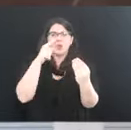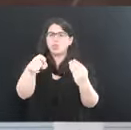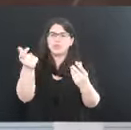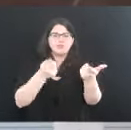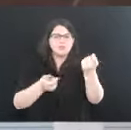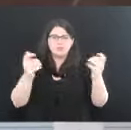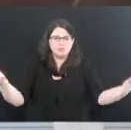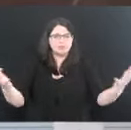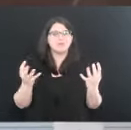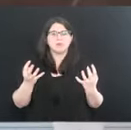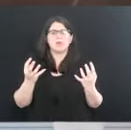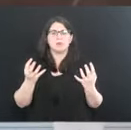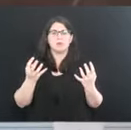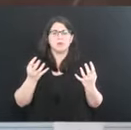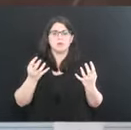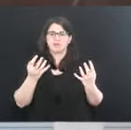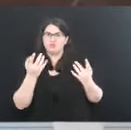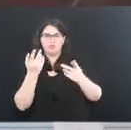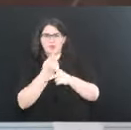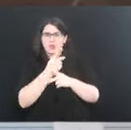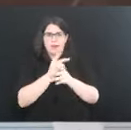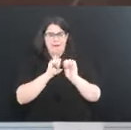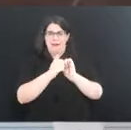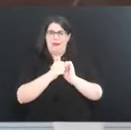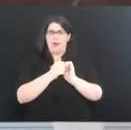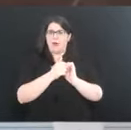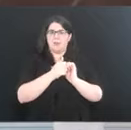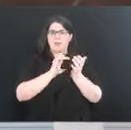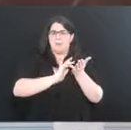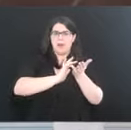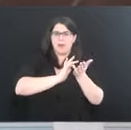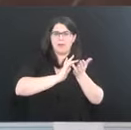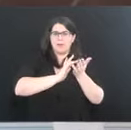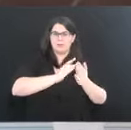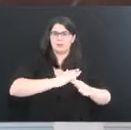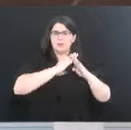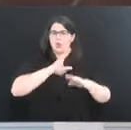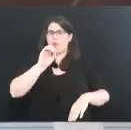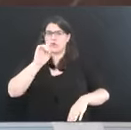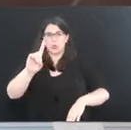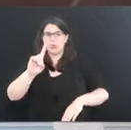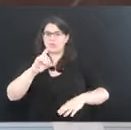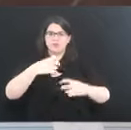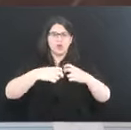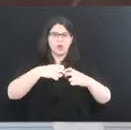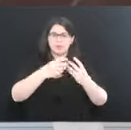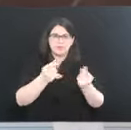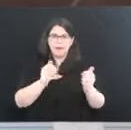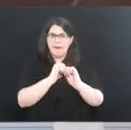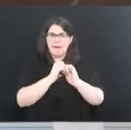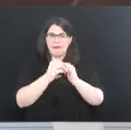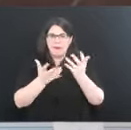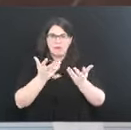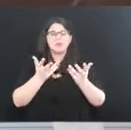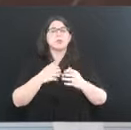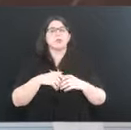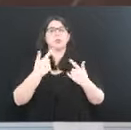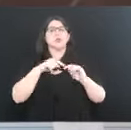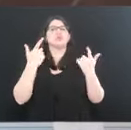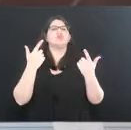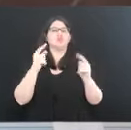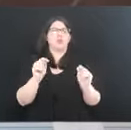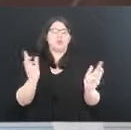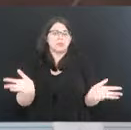use issue and also the overdose issues. So we are continuing to push hard on that.